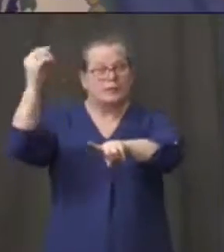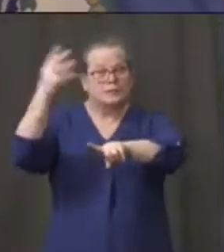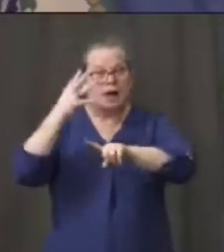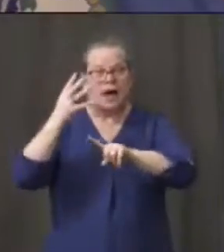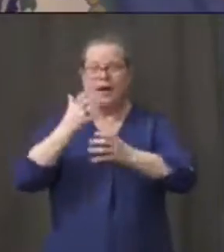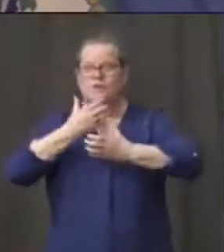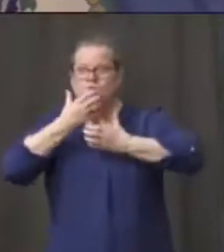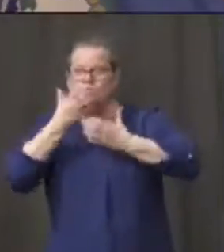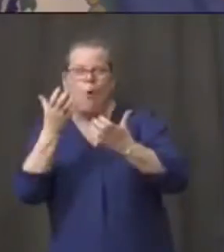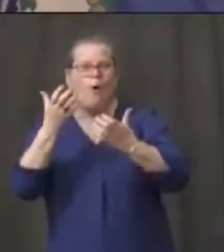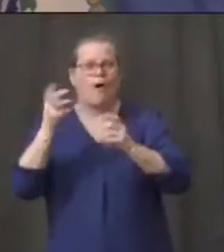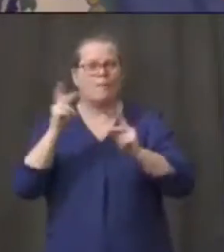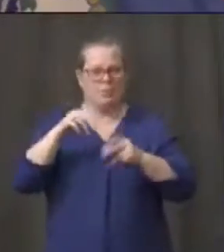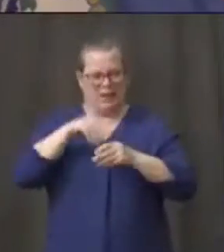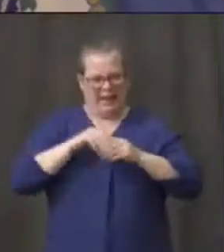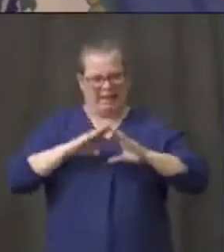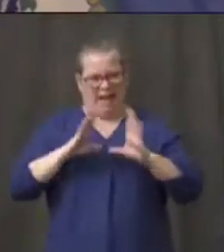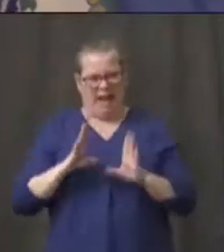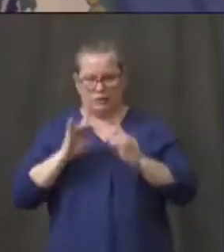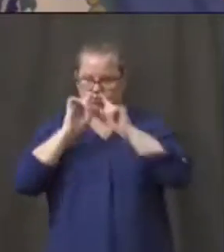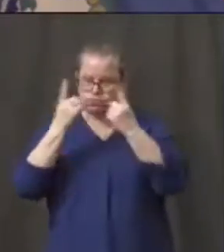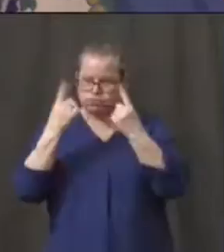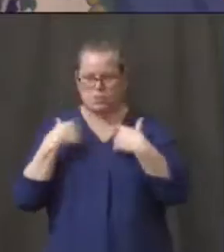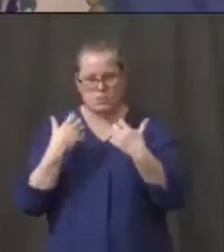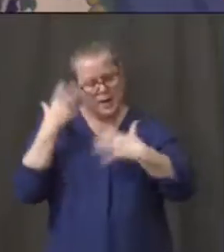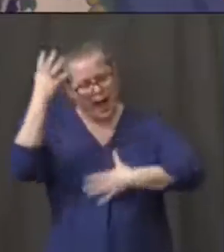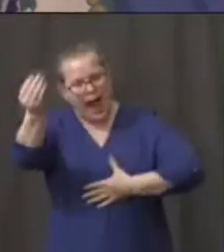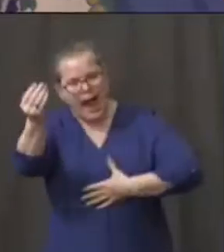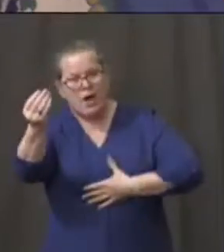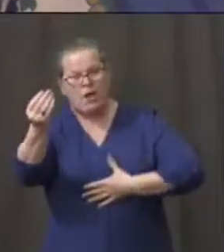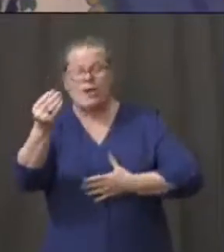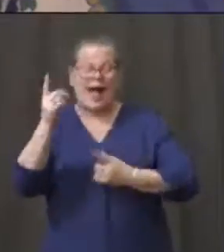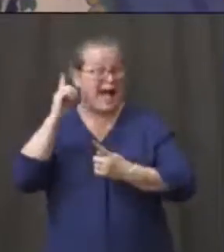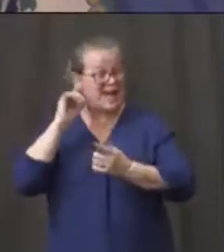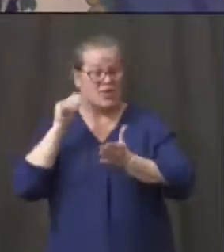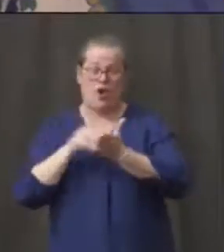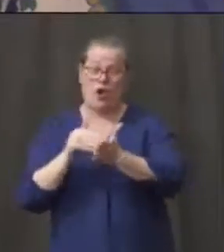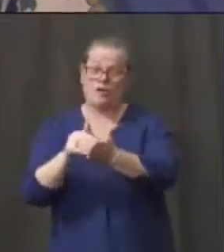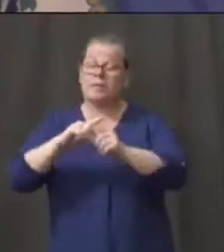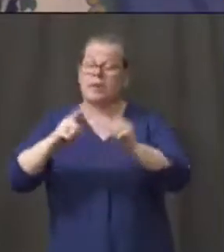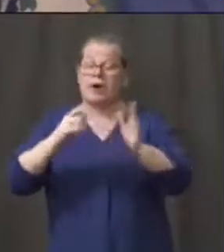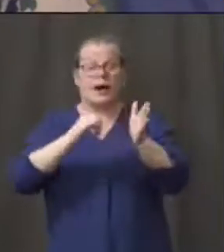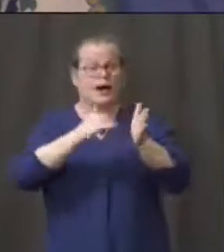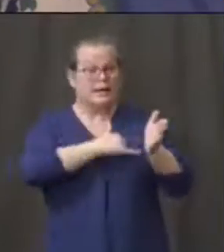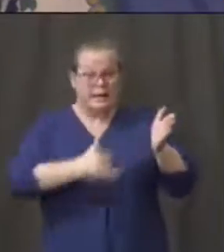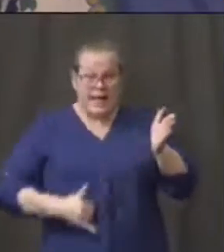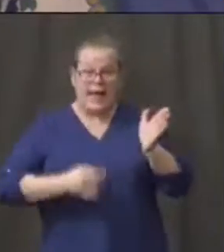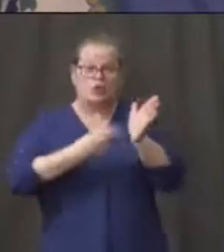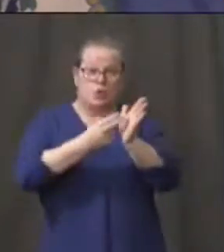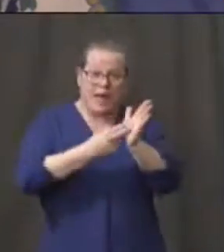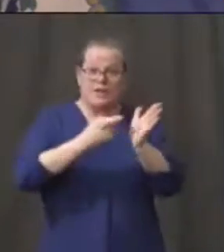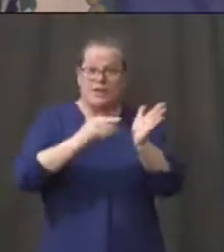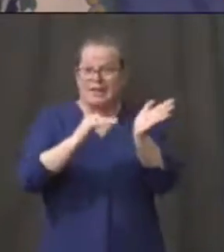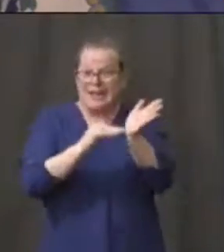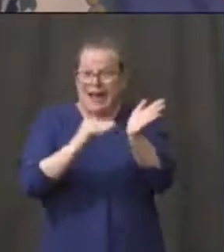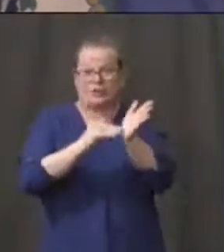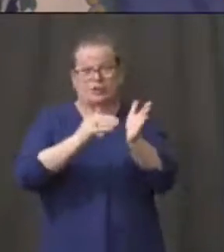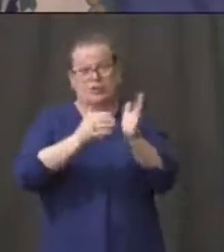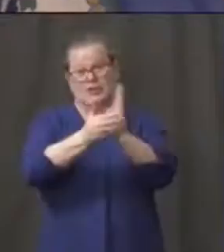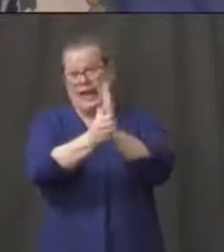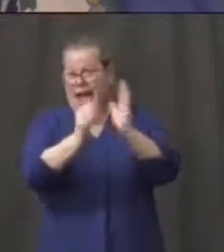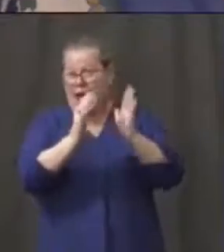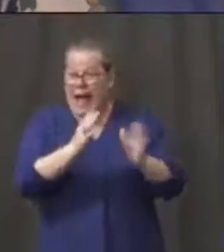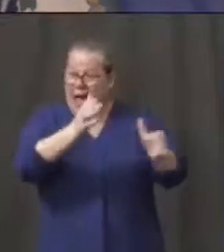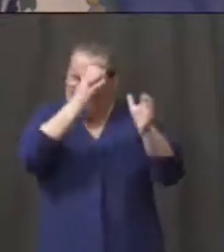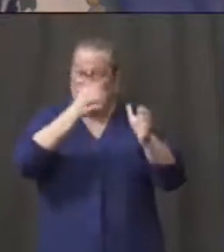But when Yale New Haven and the other doctors talk to us, they say, we need a little more time to see what this curve looks like. And anything I can do